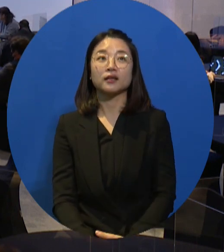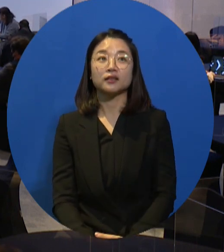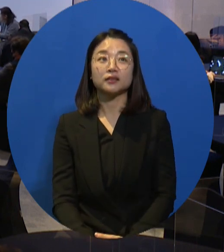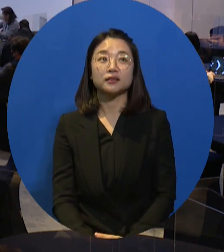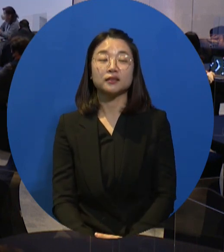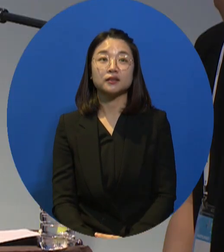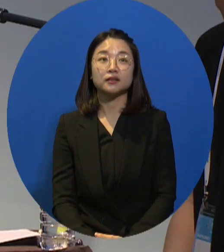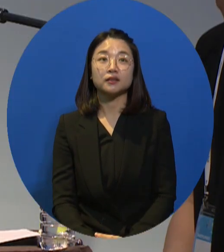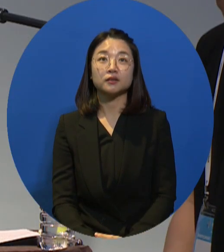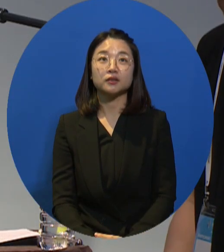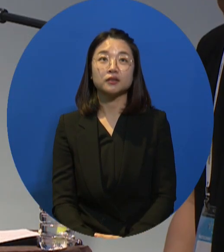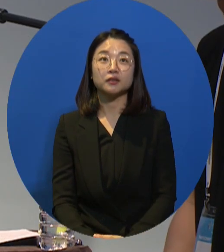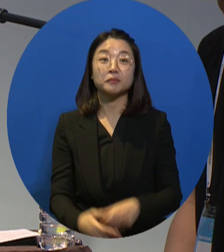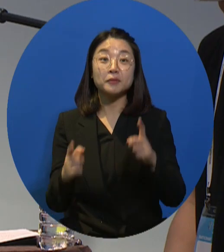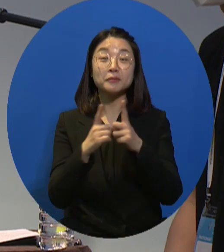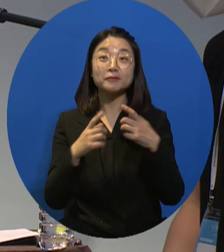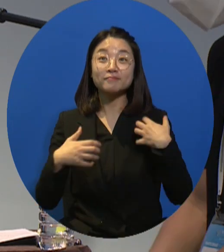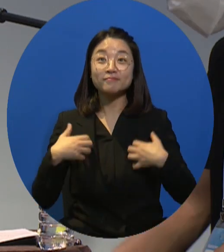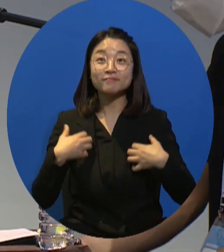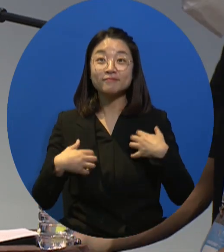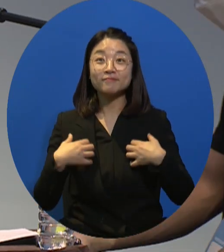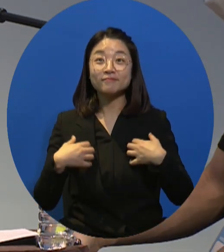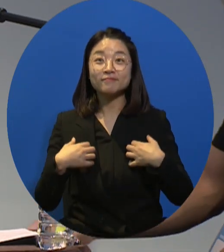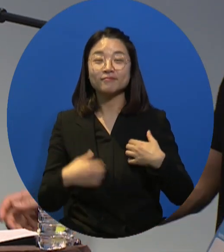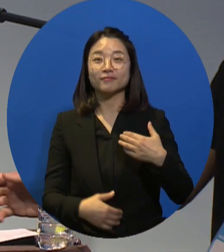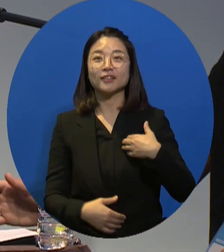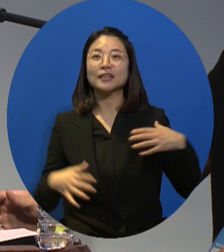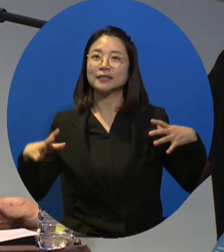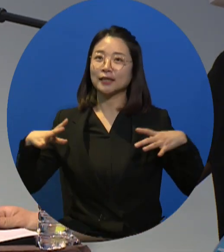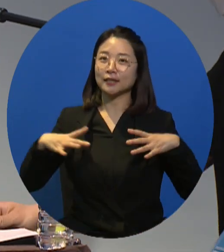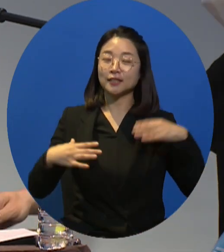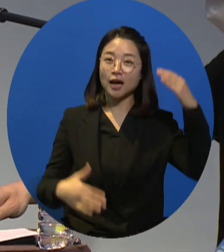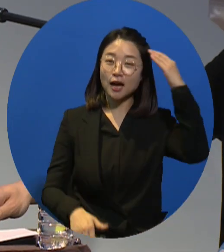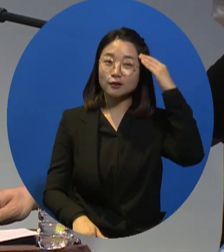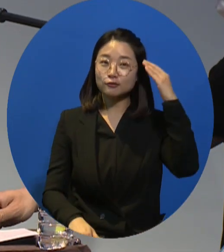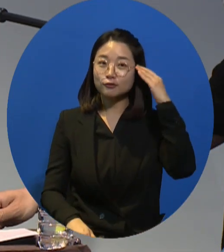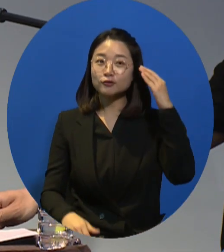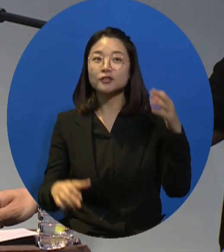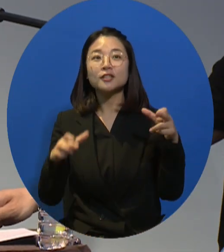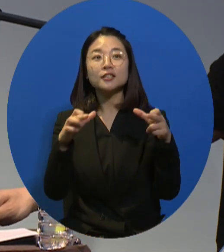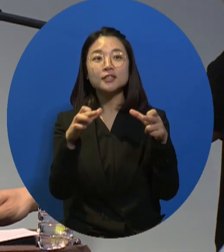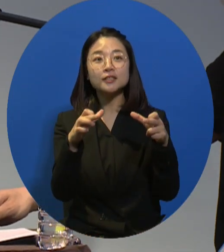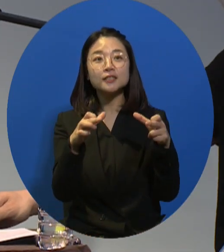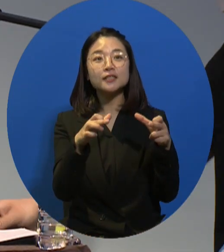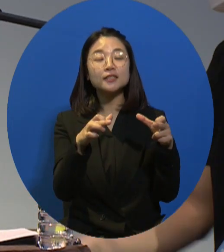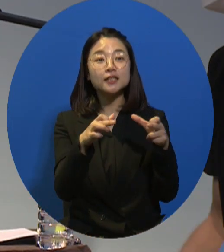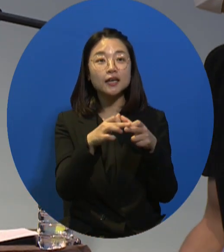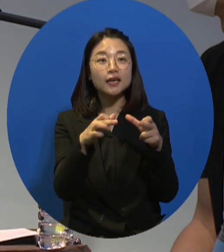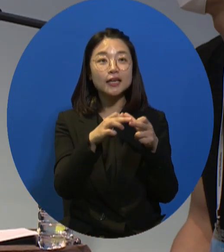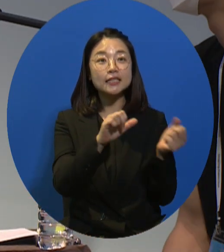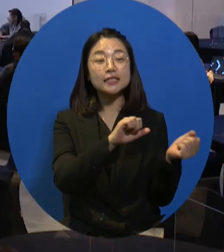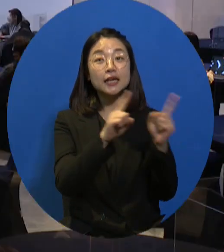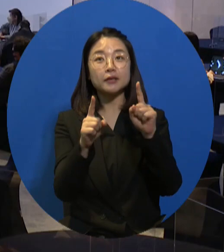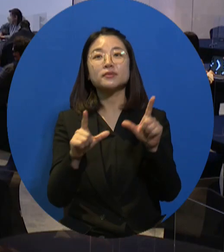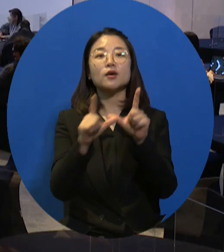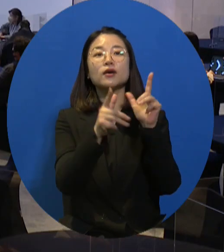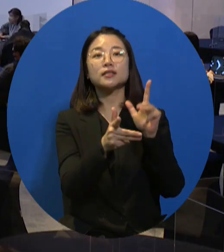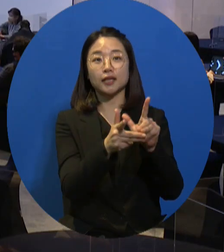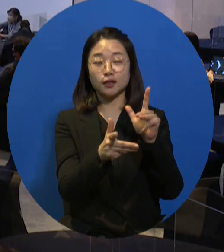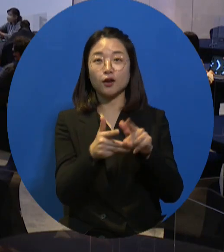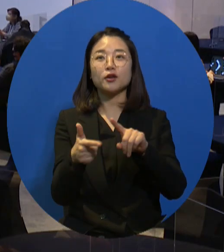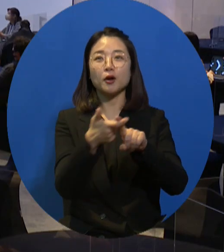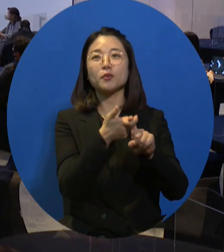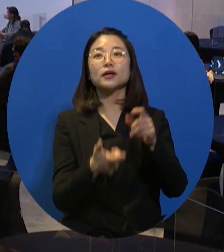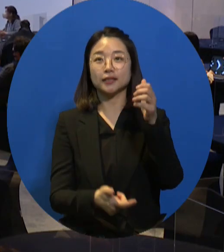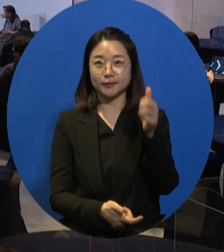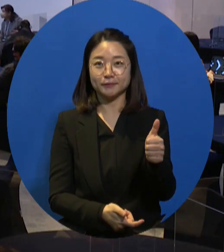please introduce yourself. Hello. It is a pleasure to meet you. I'm from the Korea Council of Centers for Independent Living. I'm Choi